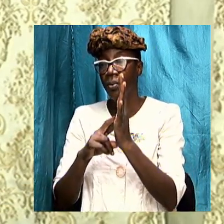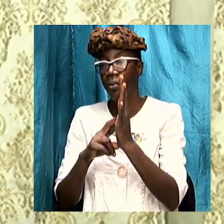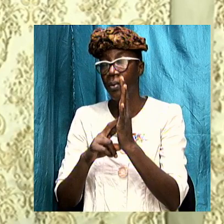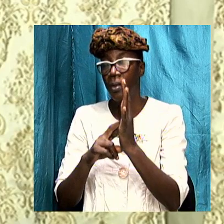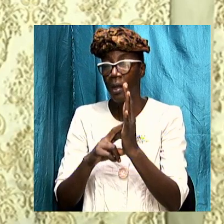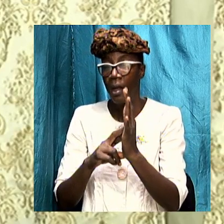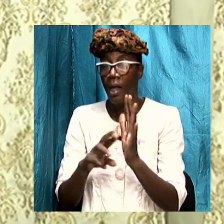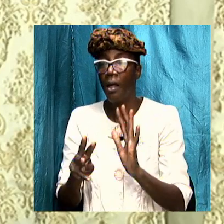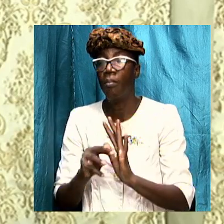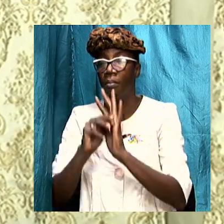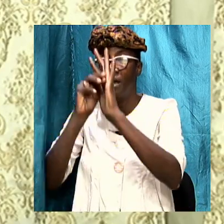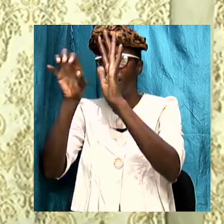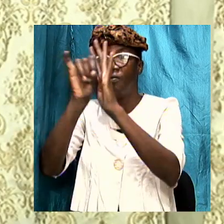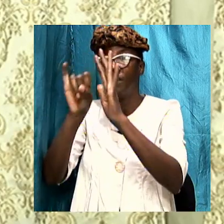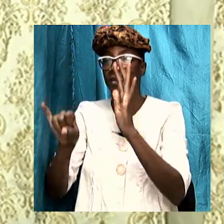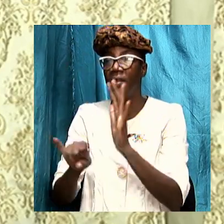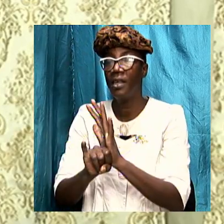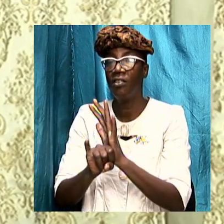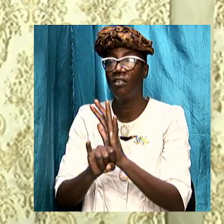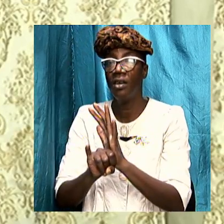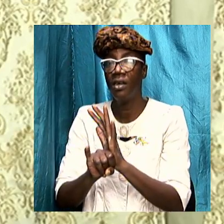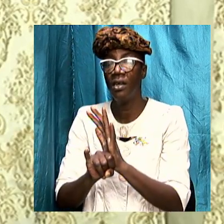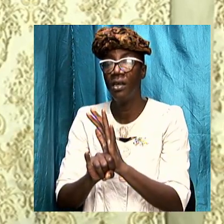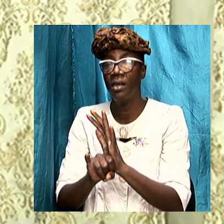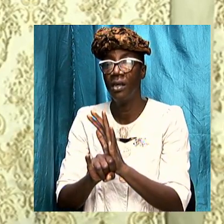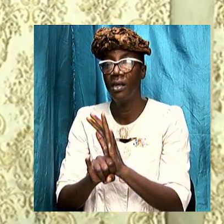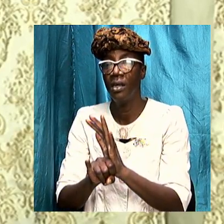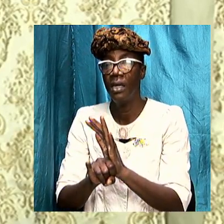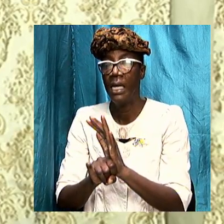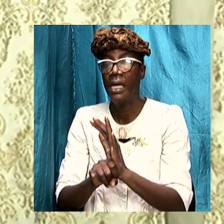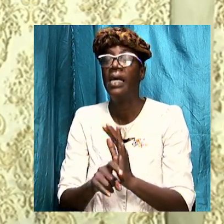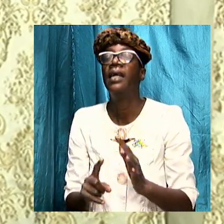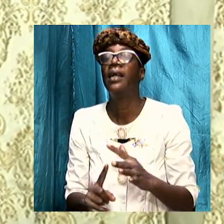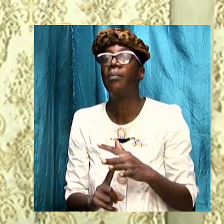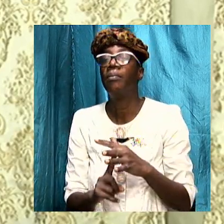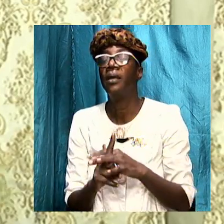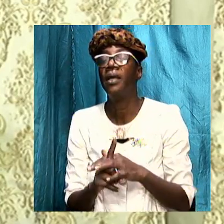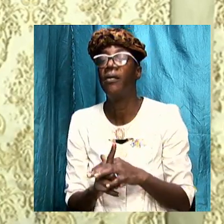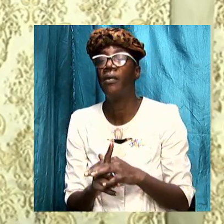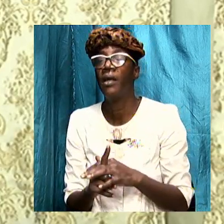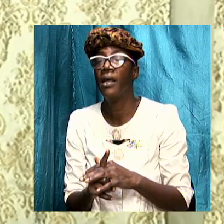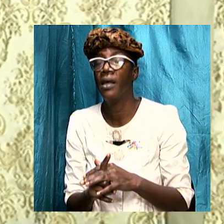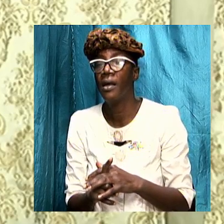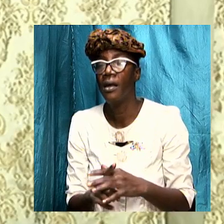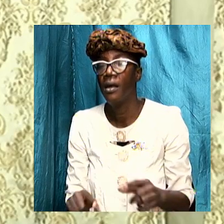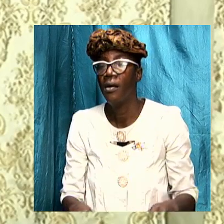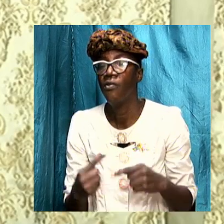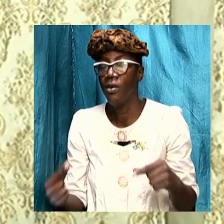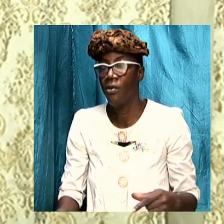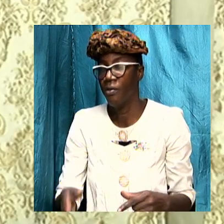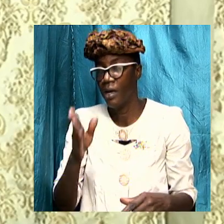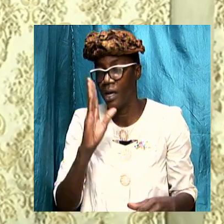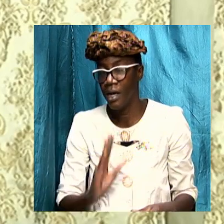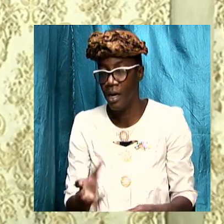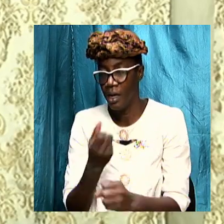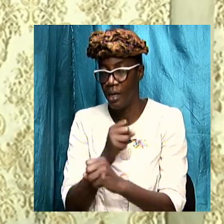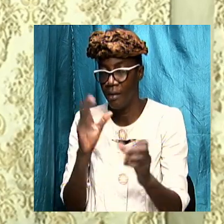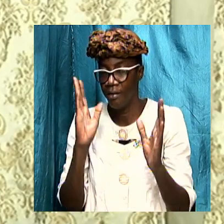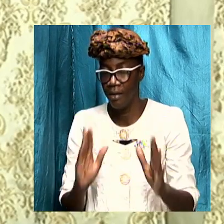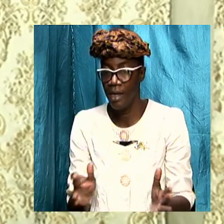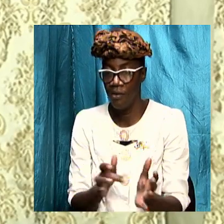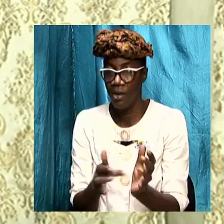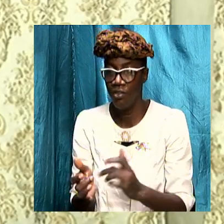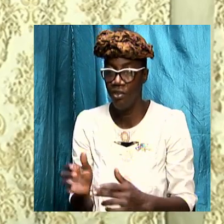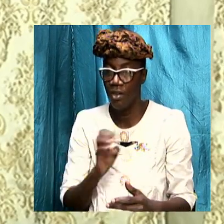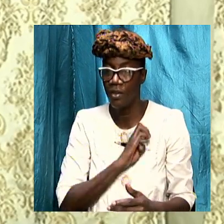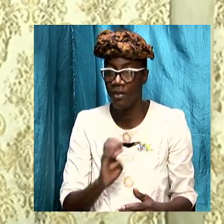manifestation it is the appearing of our great God and Savior Jesus